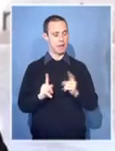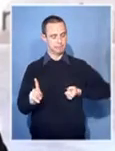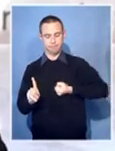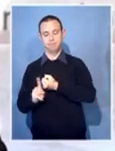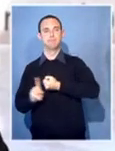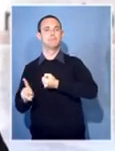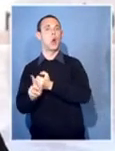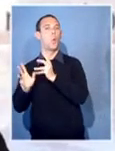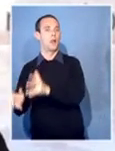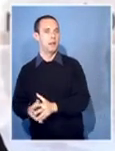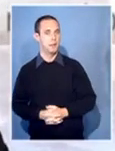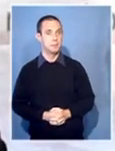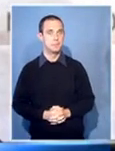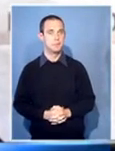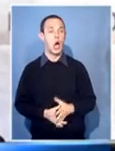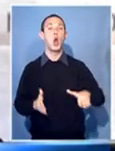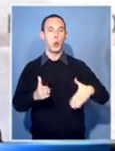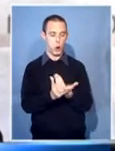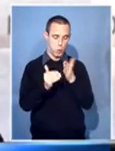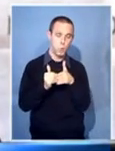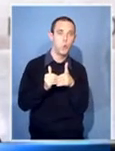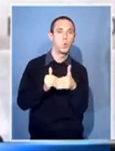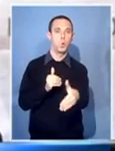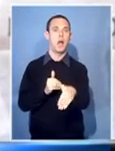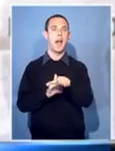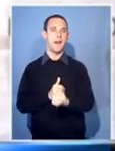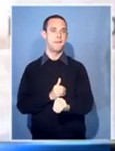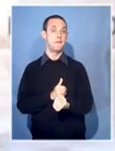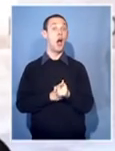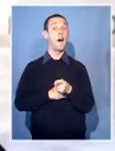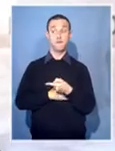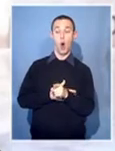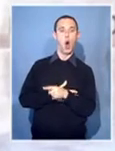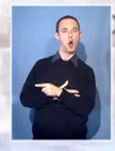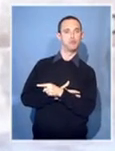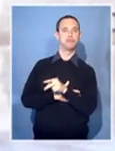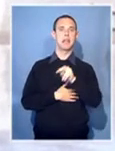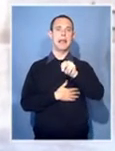This is a new dawn for the National Prosecuting Authority.